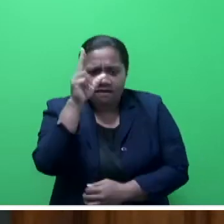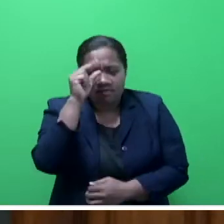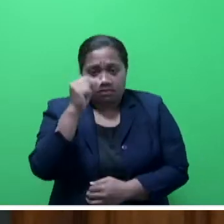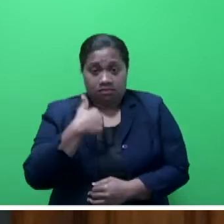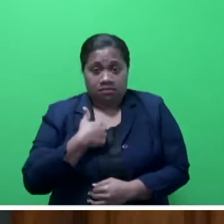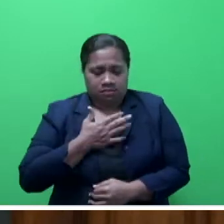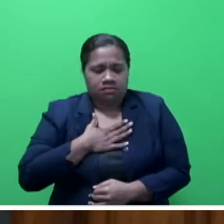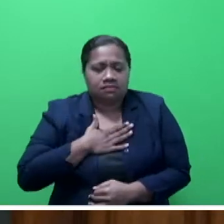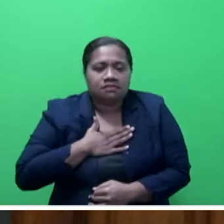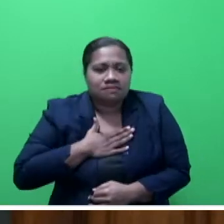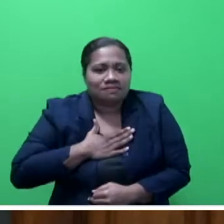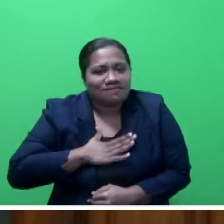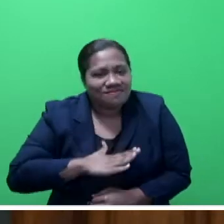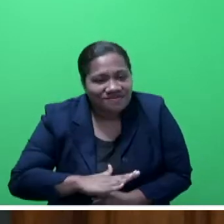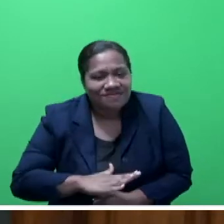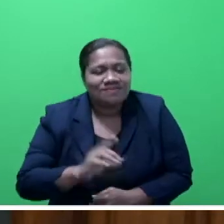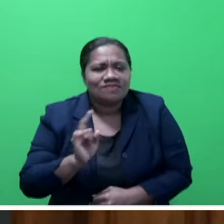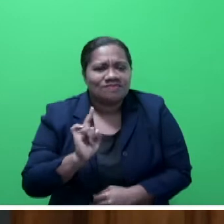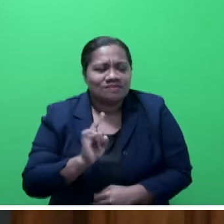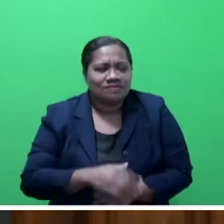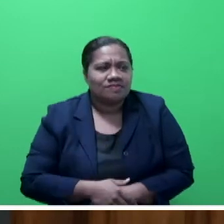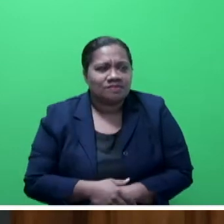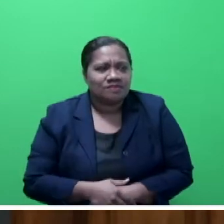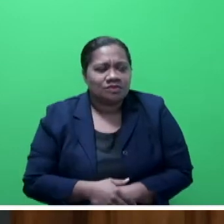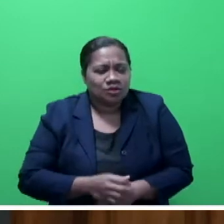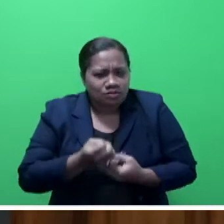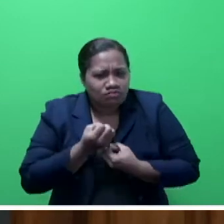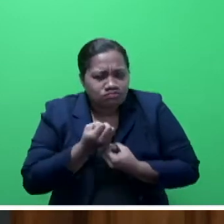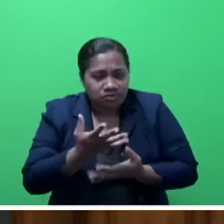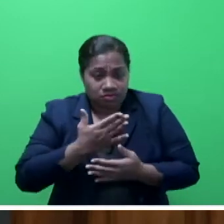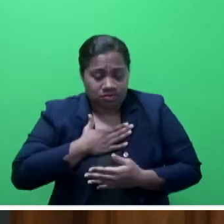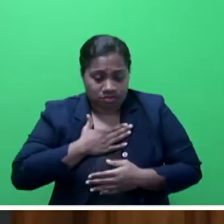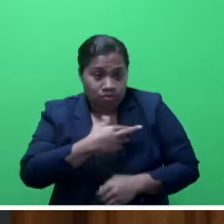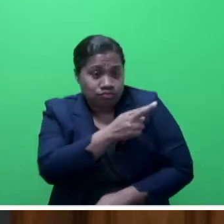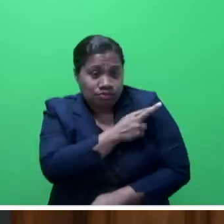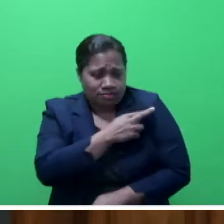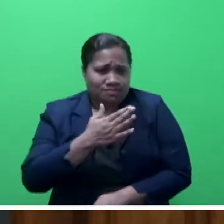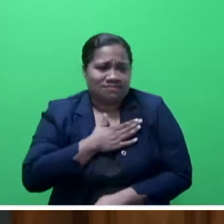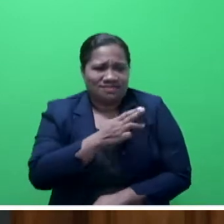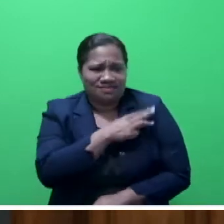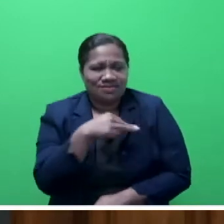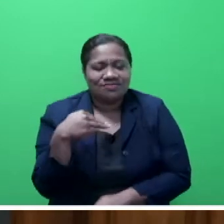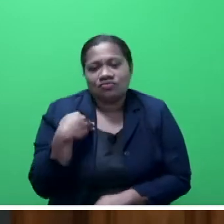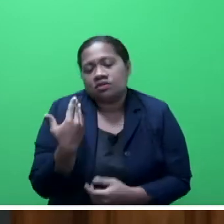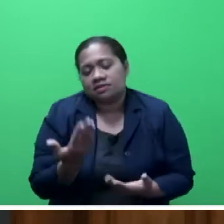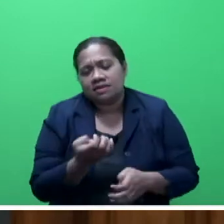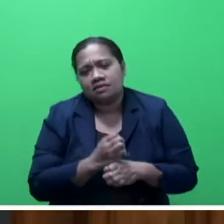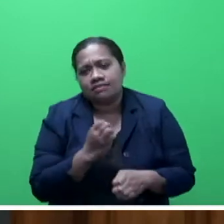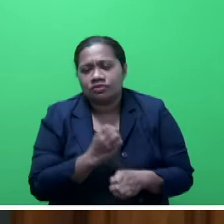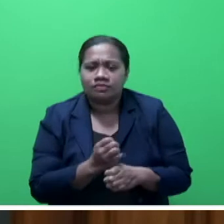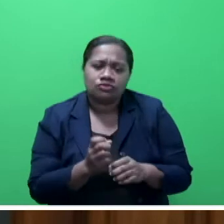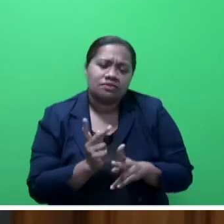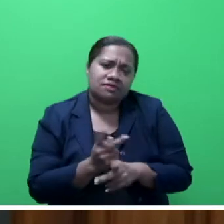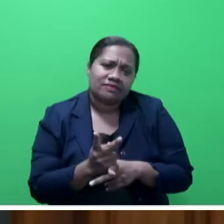that my role and that of my ministries, namely Employment, Productivity, Industrial Relations,